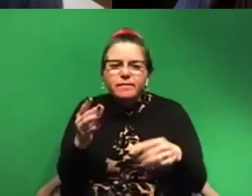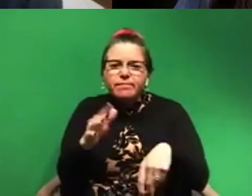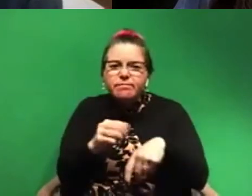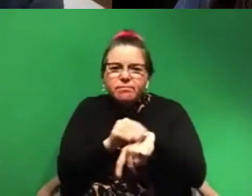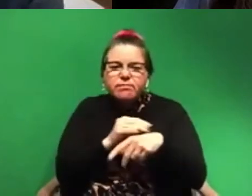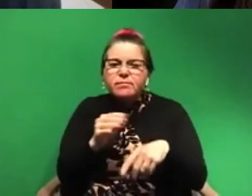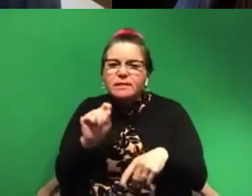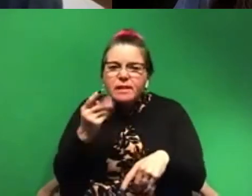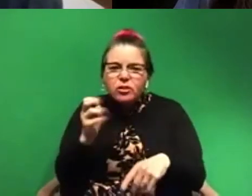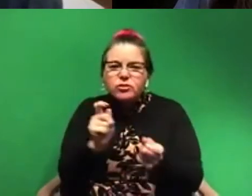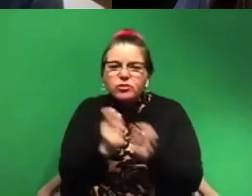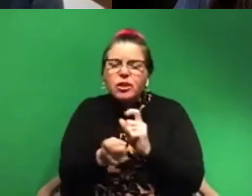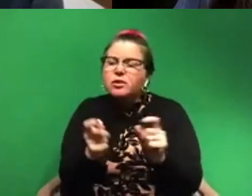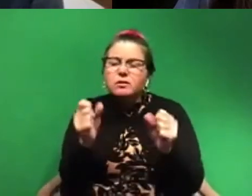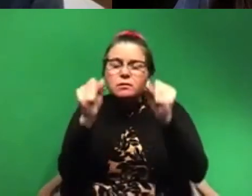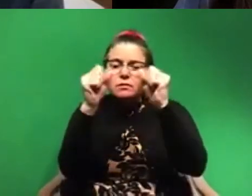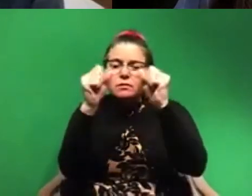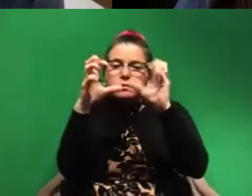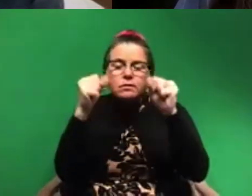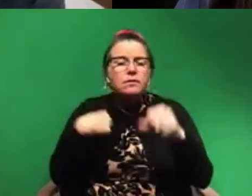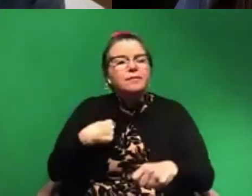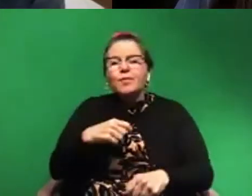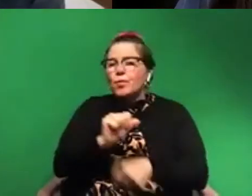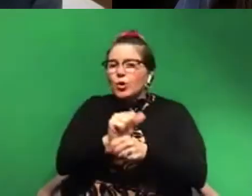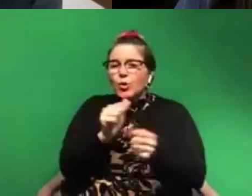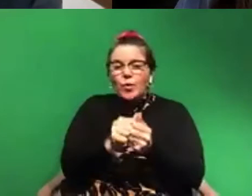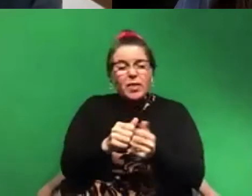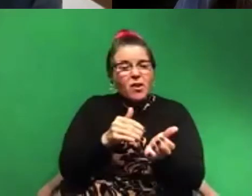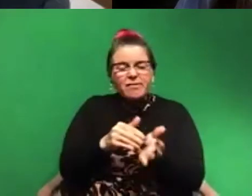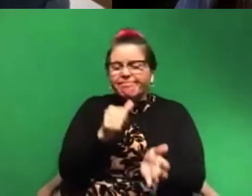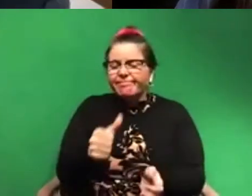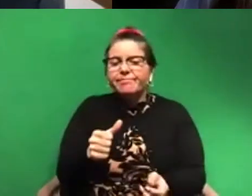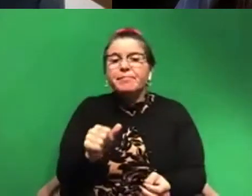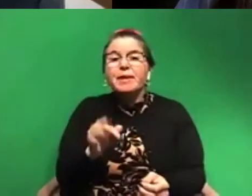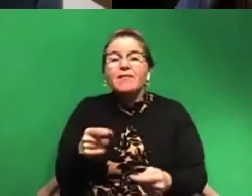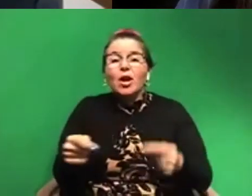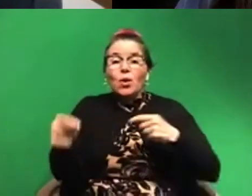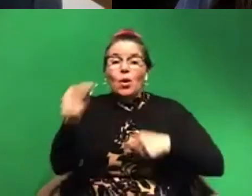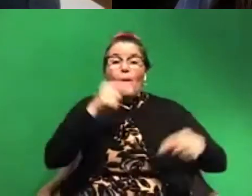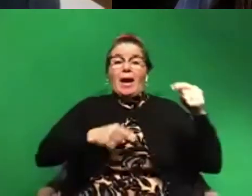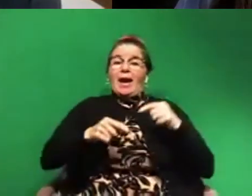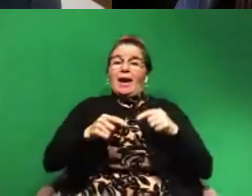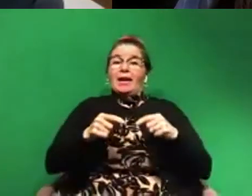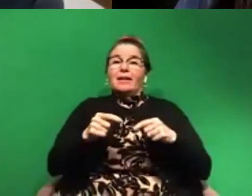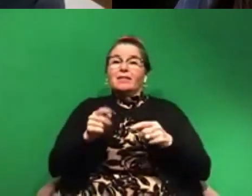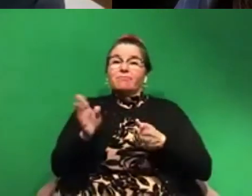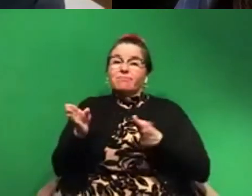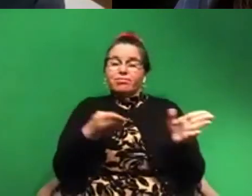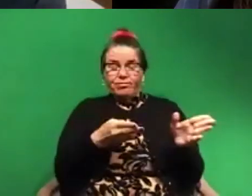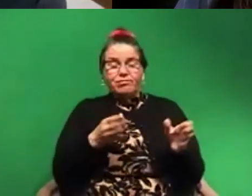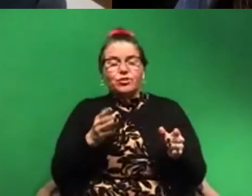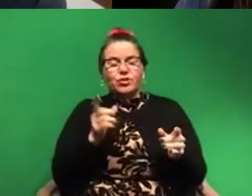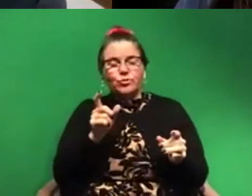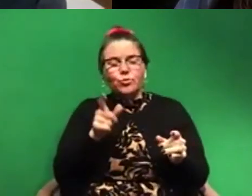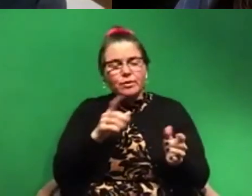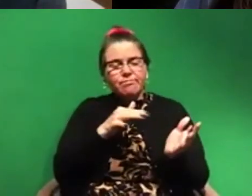don't get the chance to work on them much, but if I were to rerun my professional career, I think I might end up studying octopus. But the